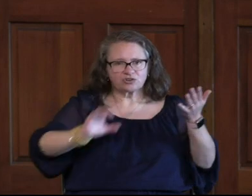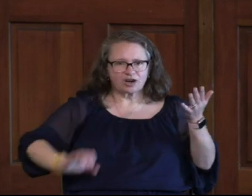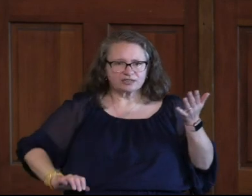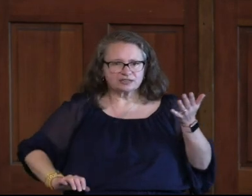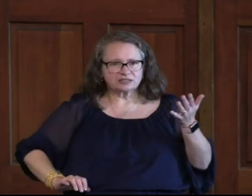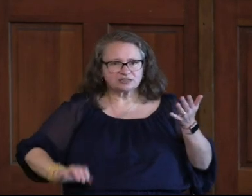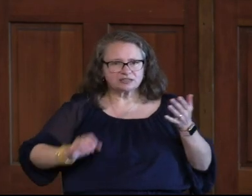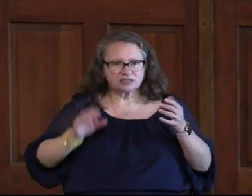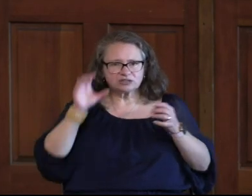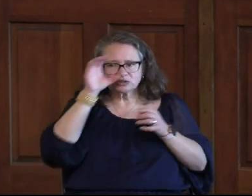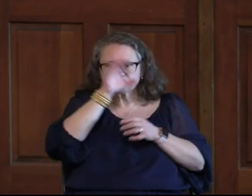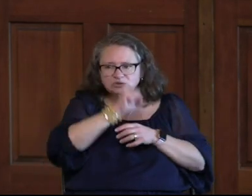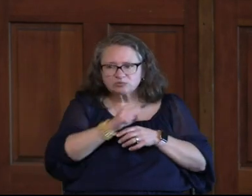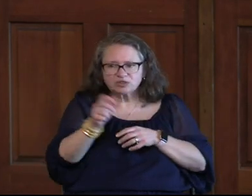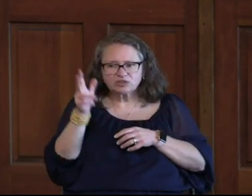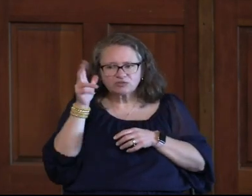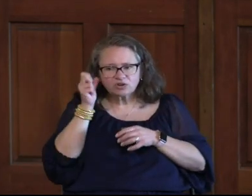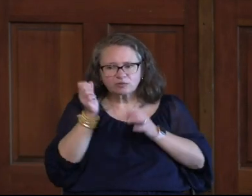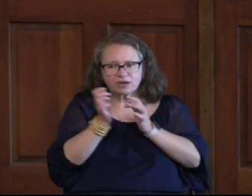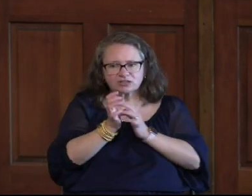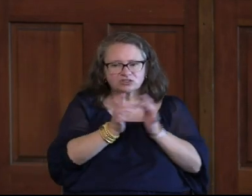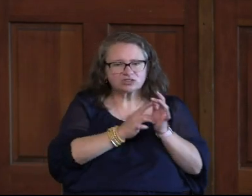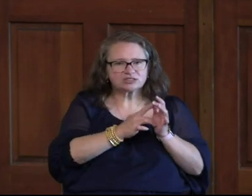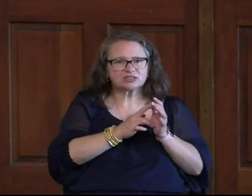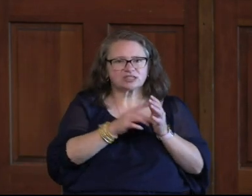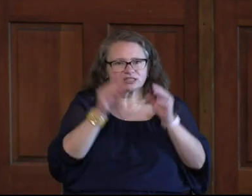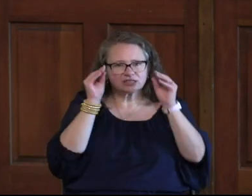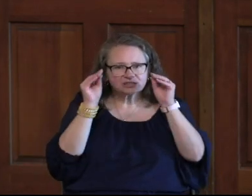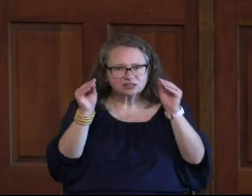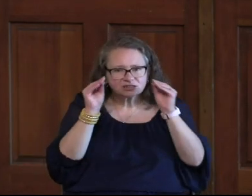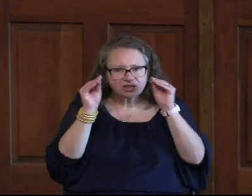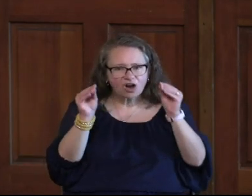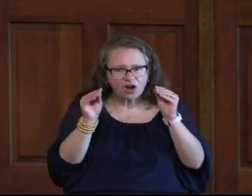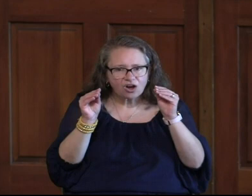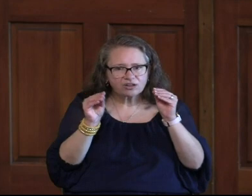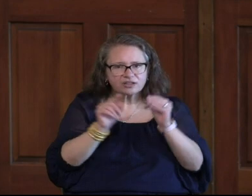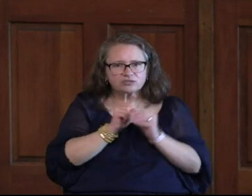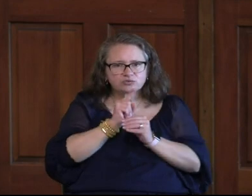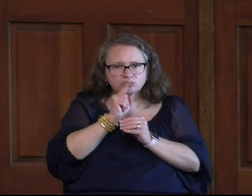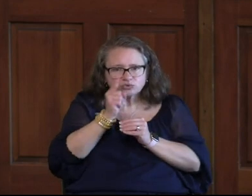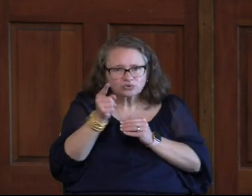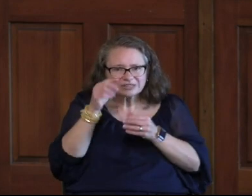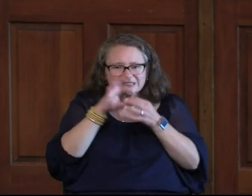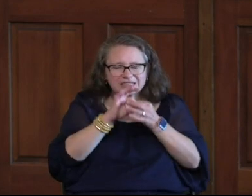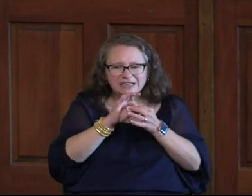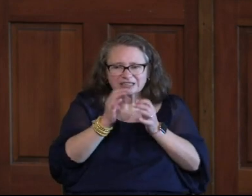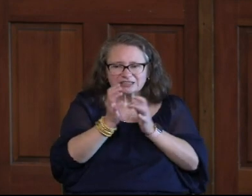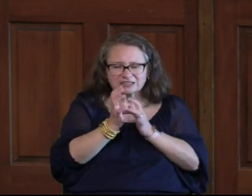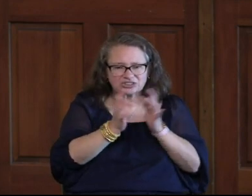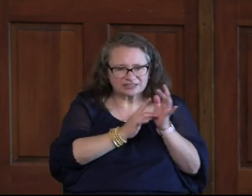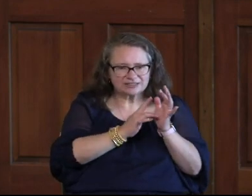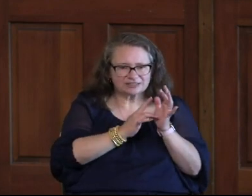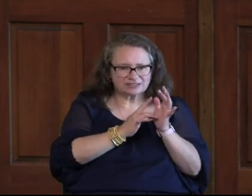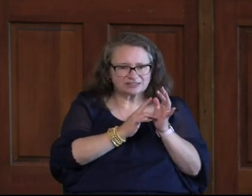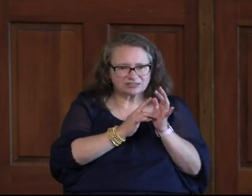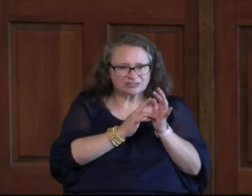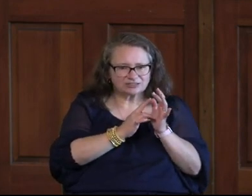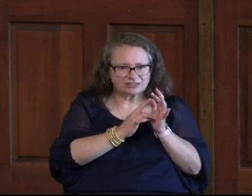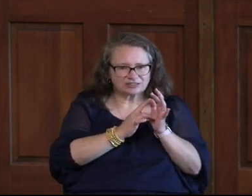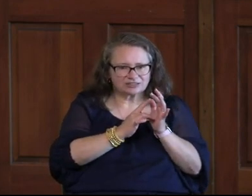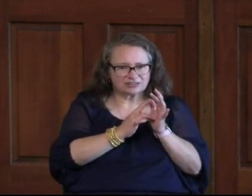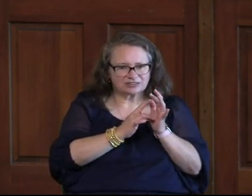He Says Assuming That You Have Heard About Him And Were Taught In Him As The Truth Is In Jesus Can You Say The Truth Is In Jesus